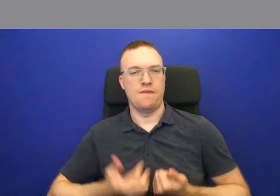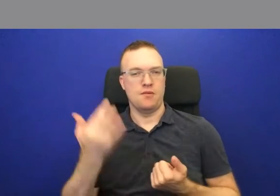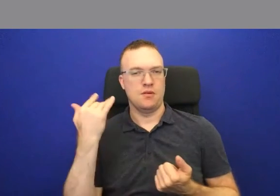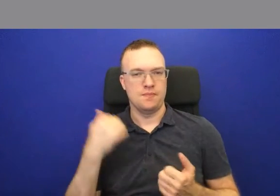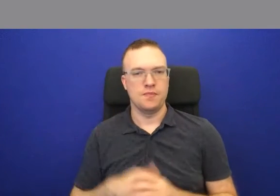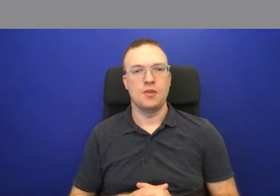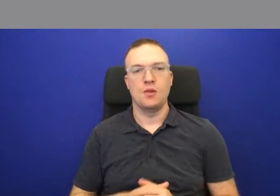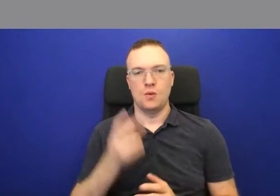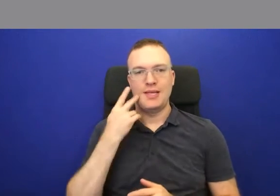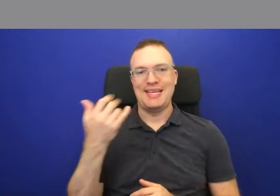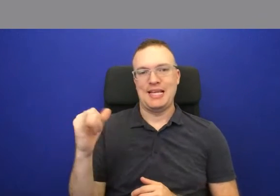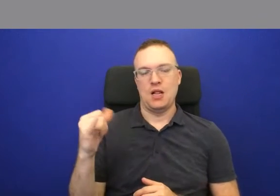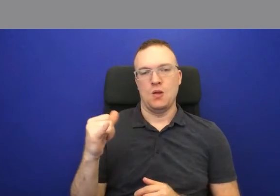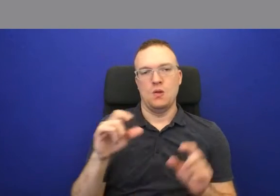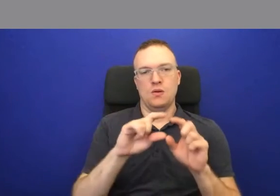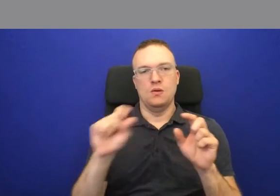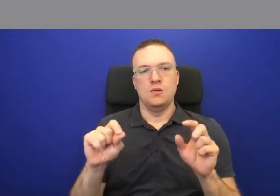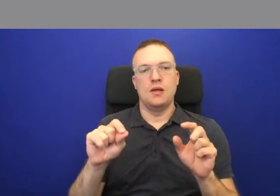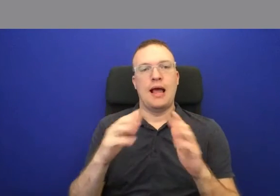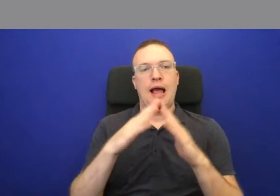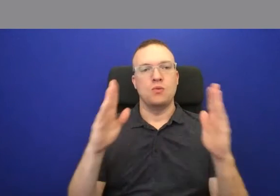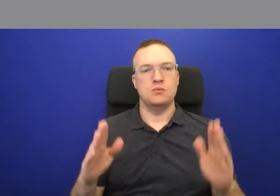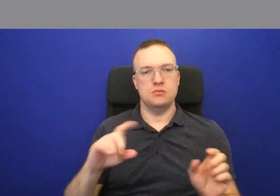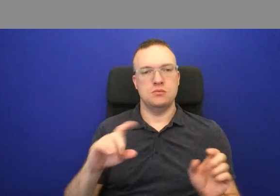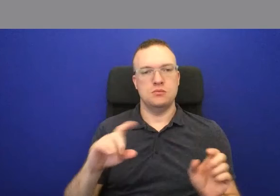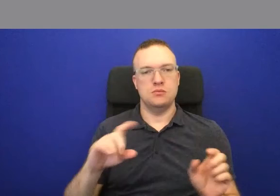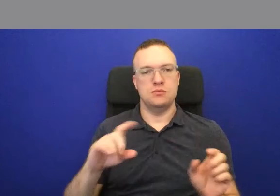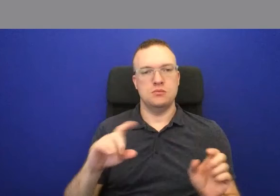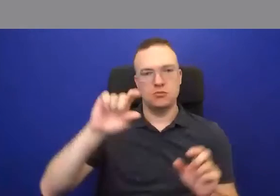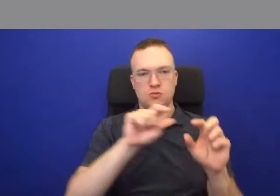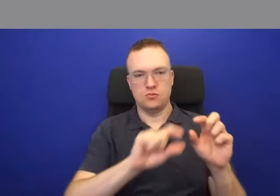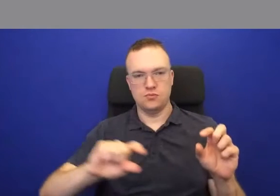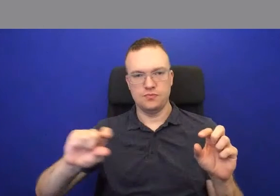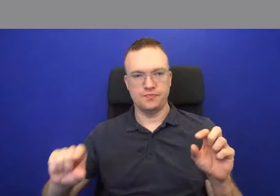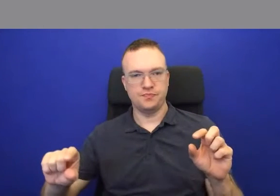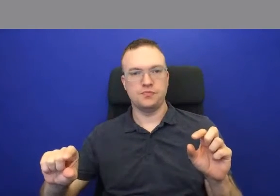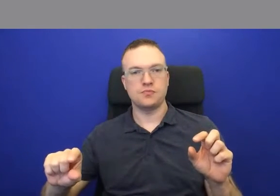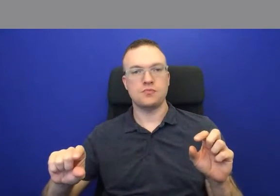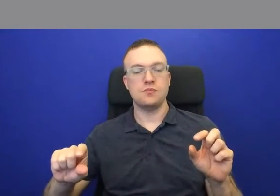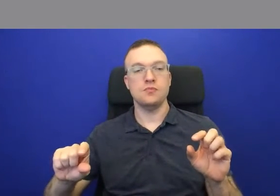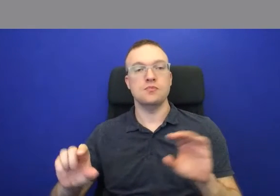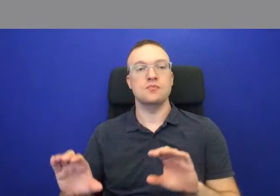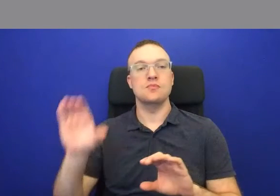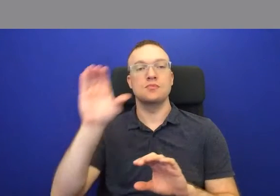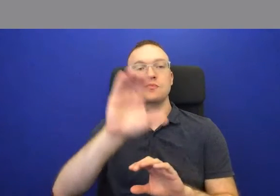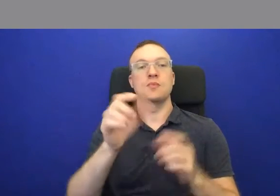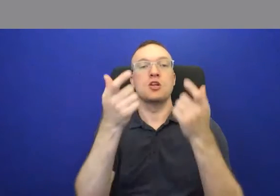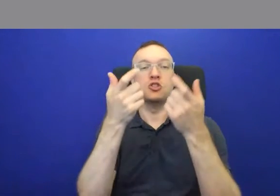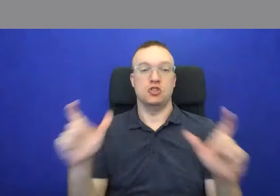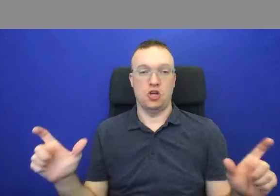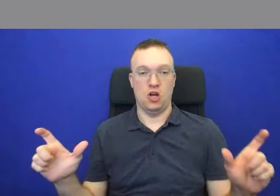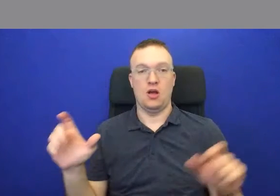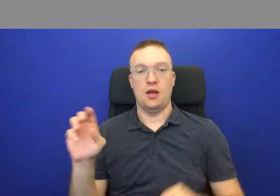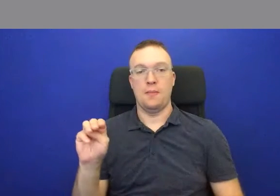highlighted in yellow a row of houses, and they are adjacent to a large manor